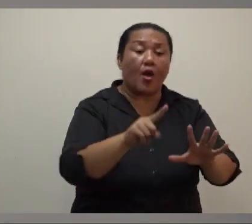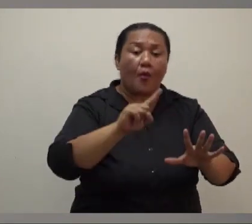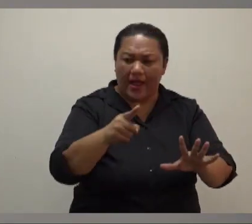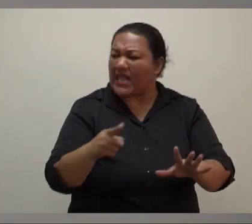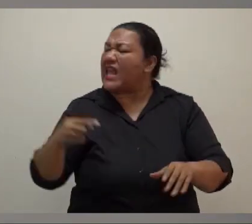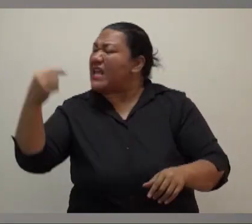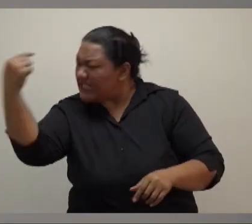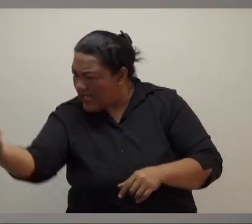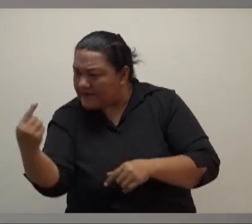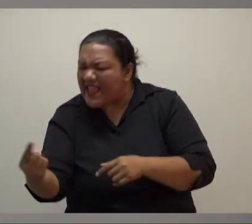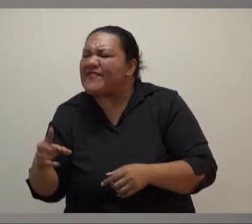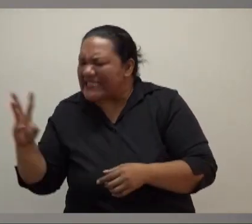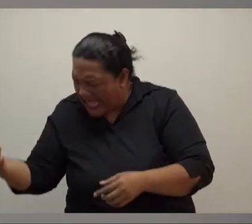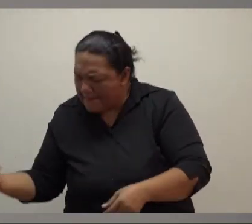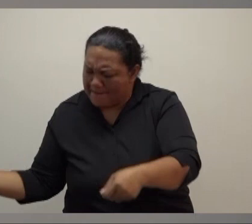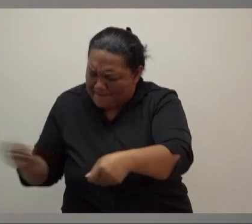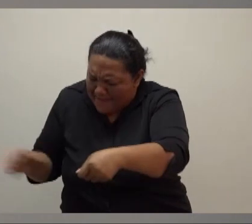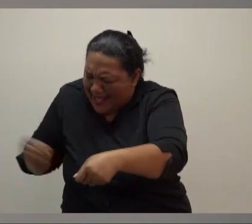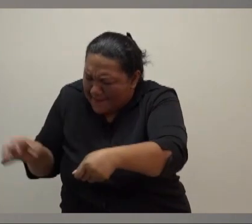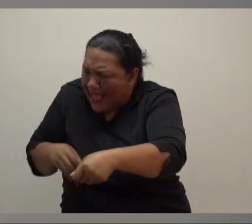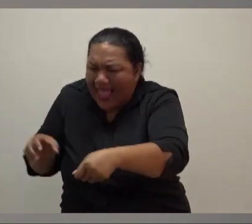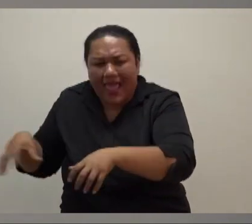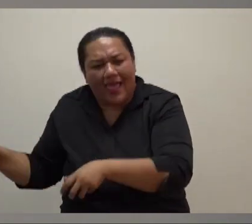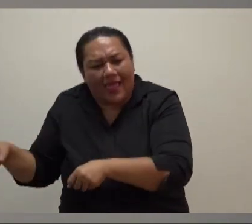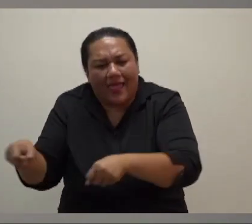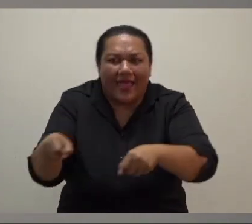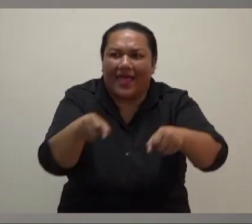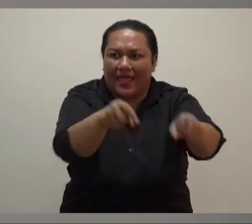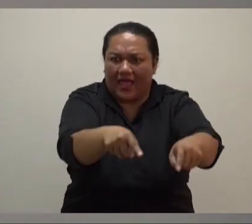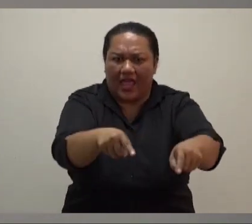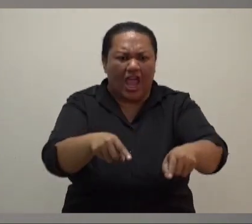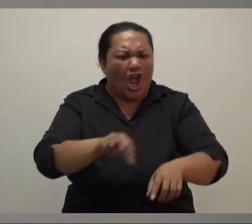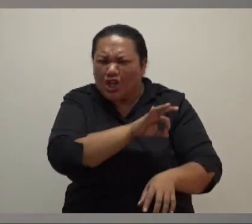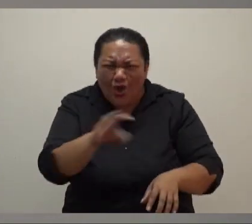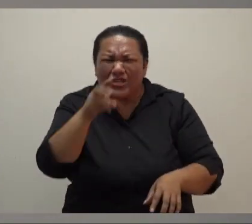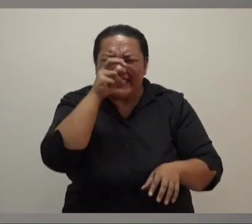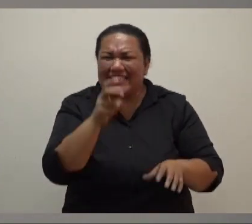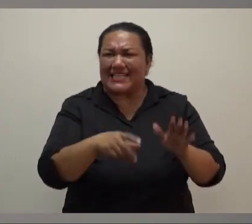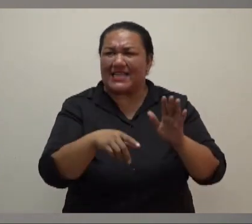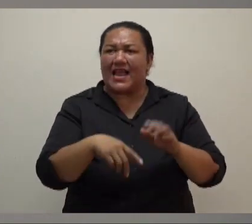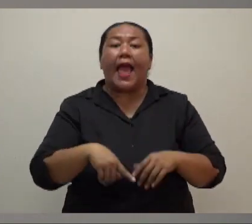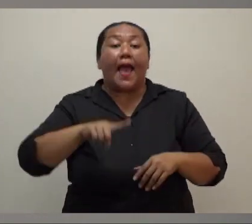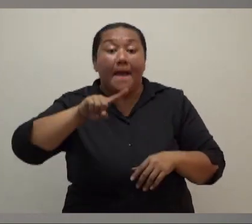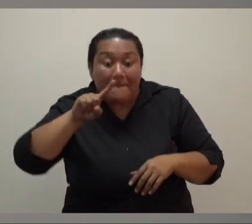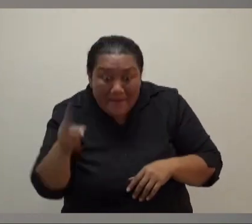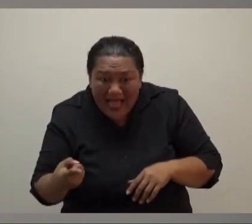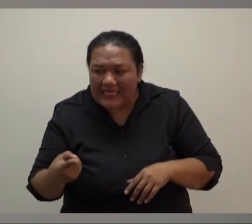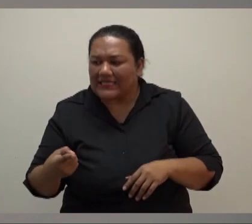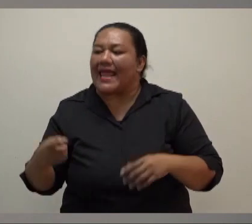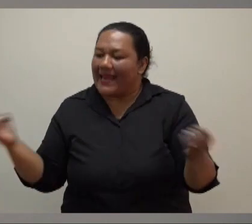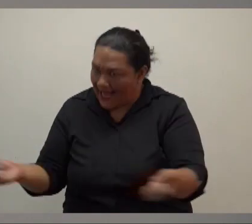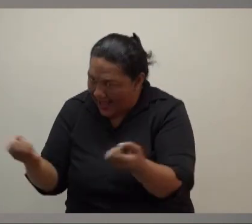take some food stuff, so you can take it with you. We're not saying it's a strict policy, only then we will give you food. But it's just a standby arrangement